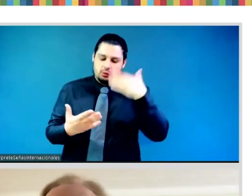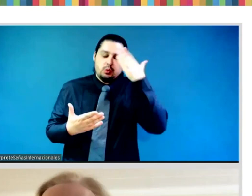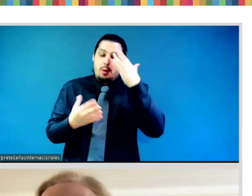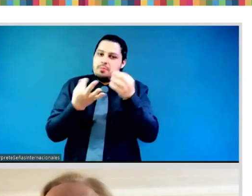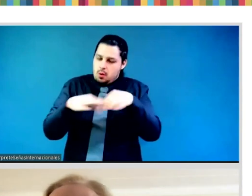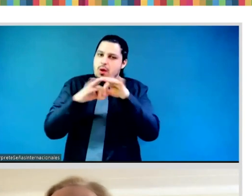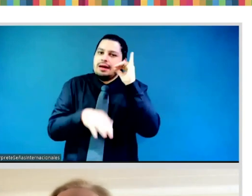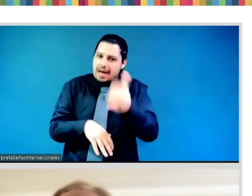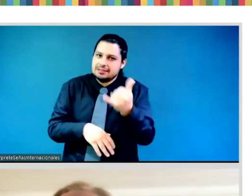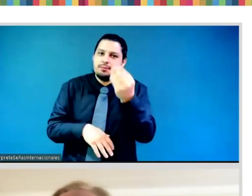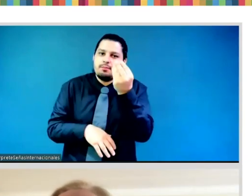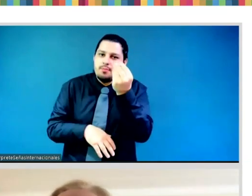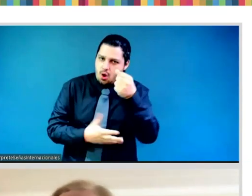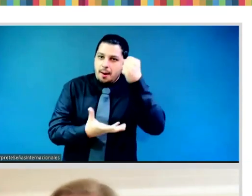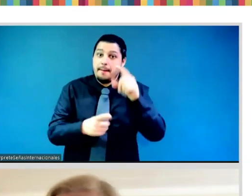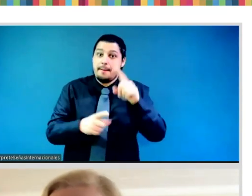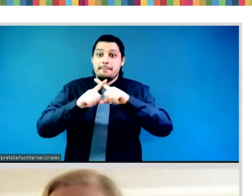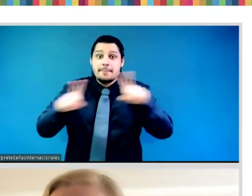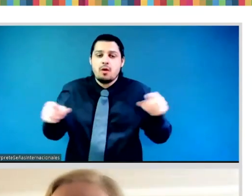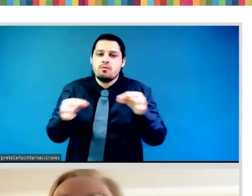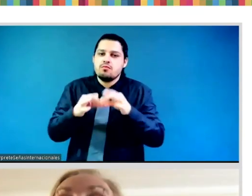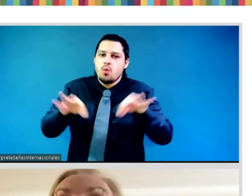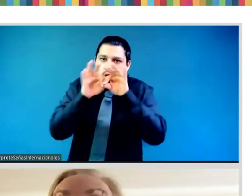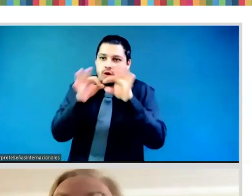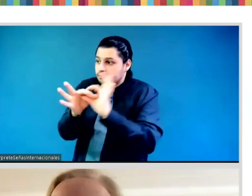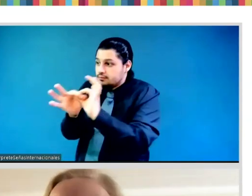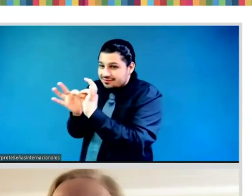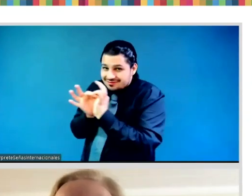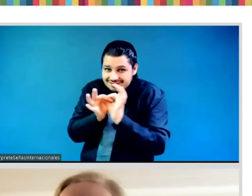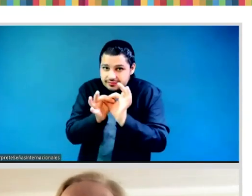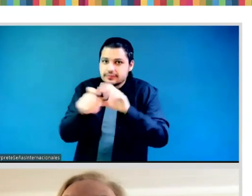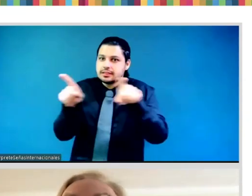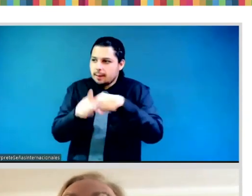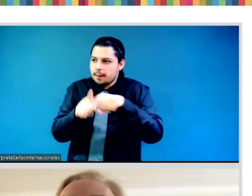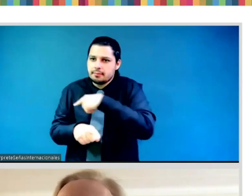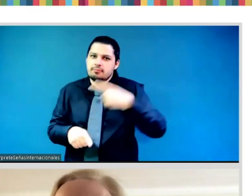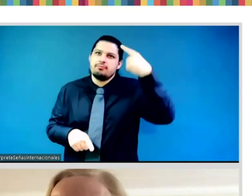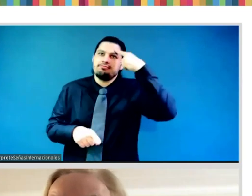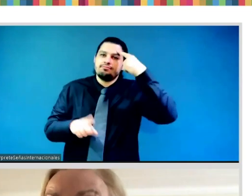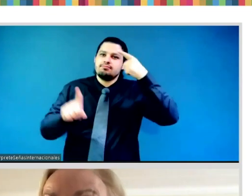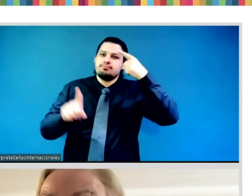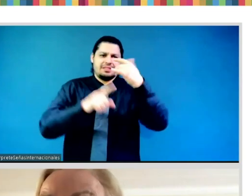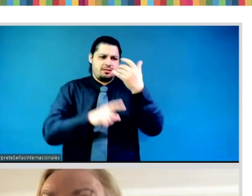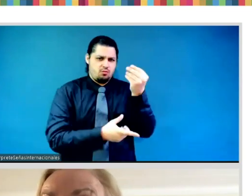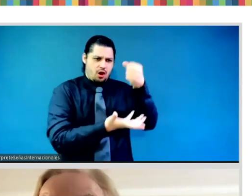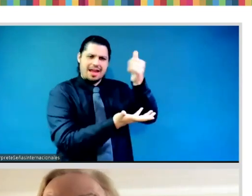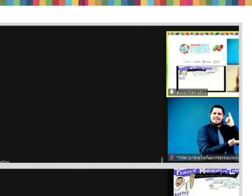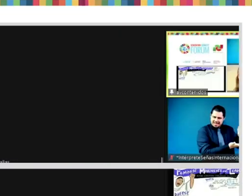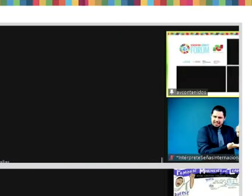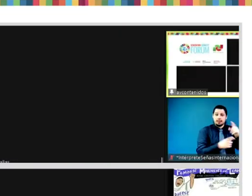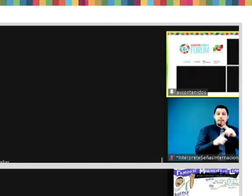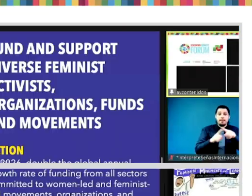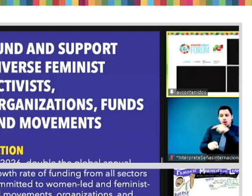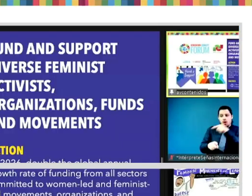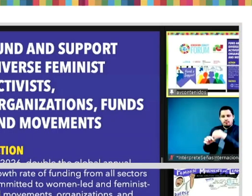and leadership is the following. By 2026, we need to double the global annual growth